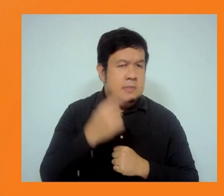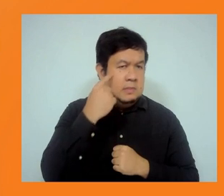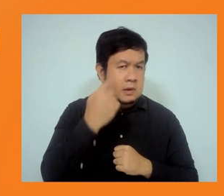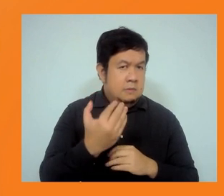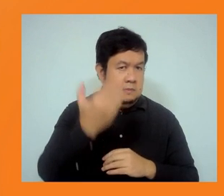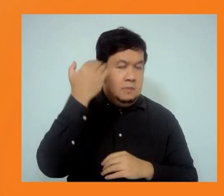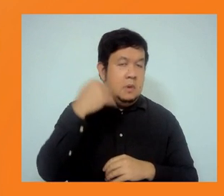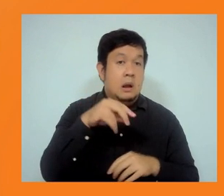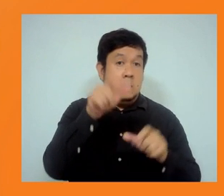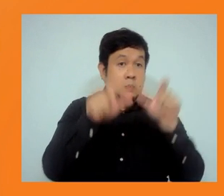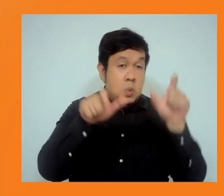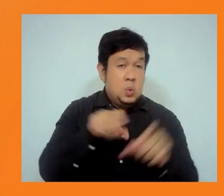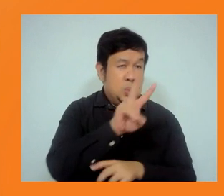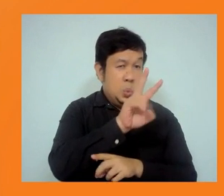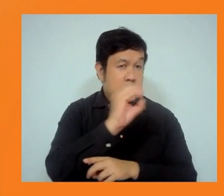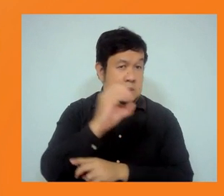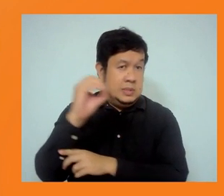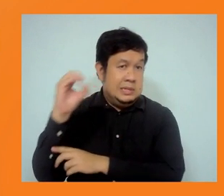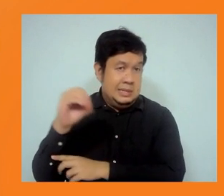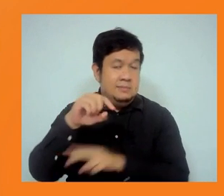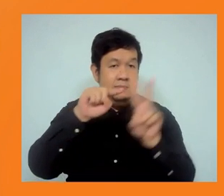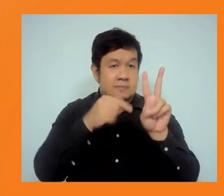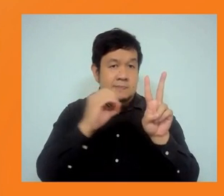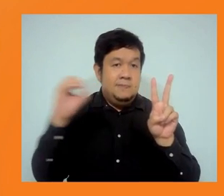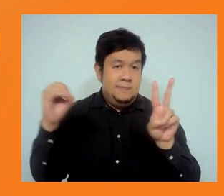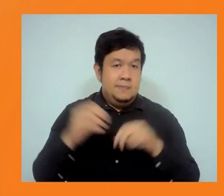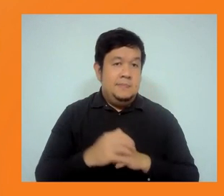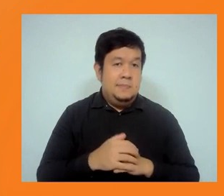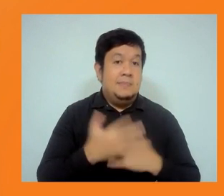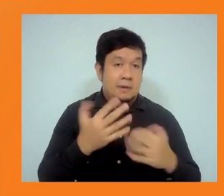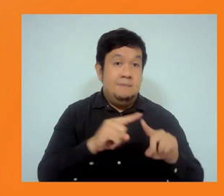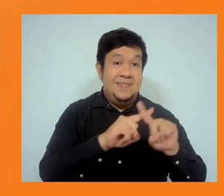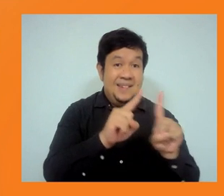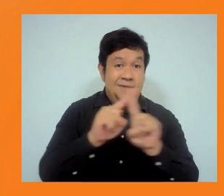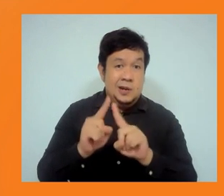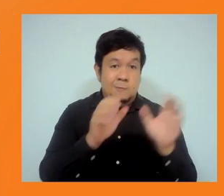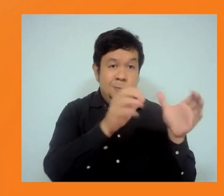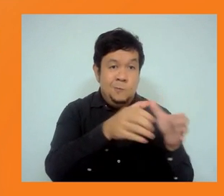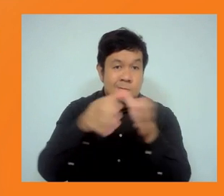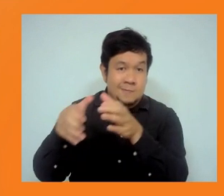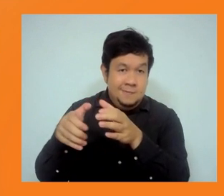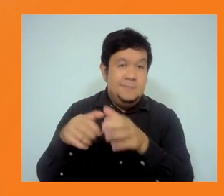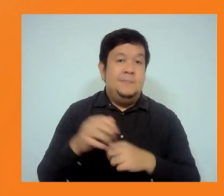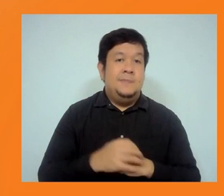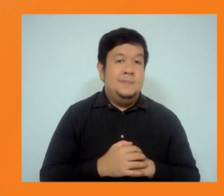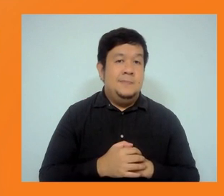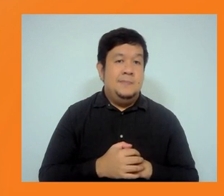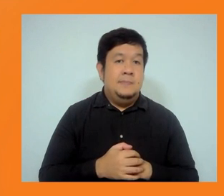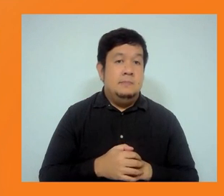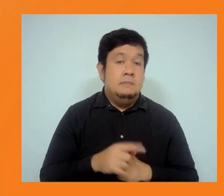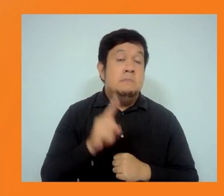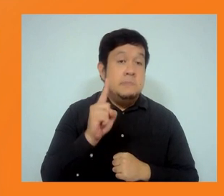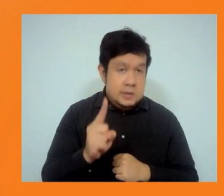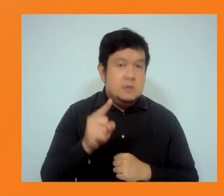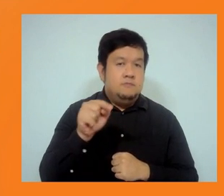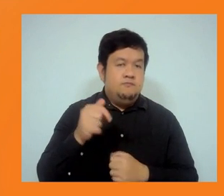events. And really, I have to say, we've had a lot of excellent contributions from civil society. And again, I want to